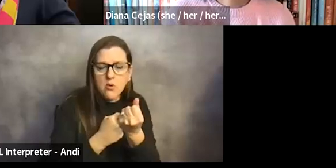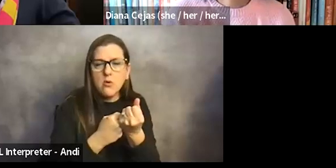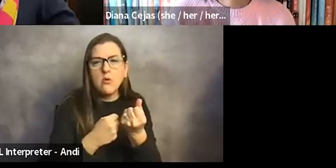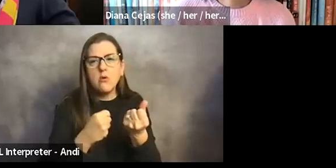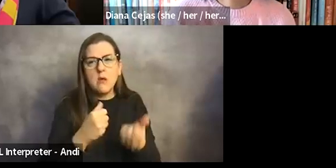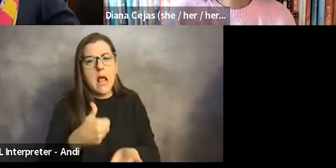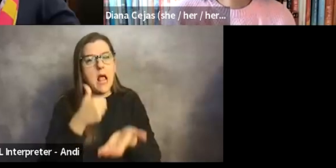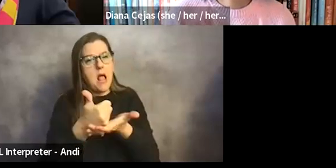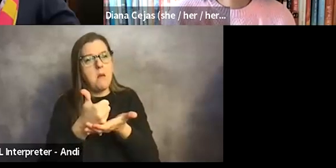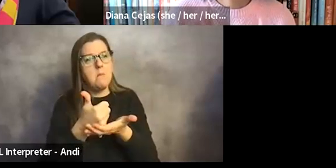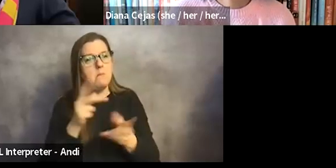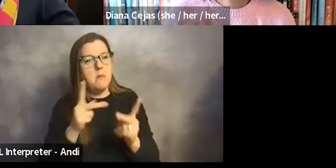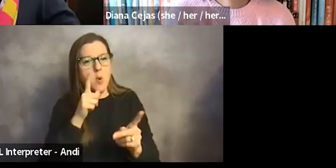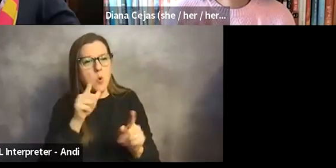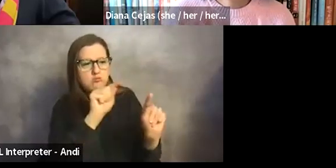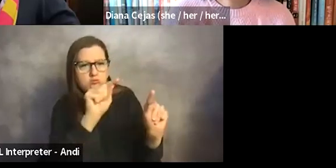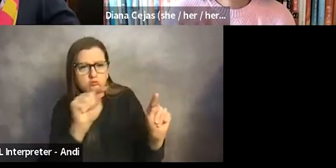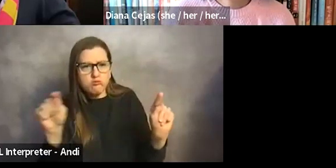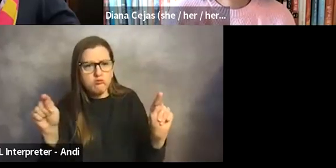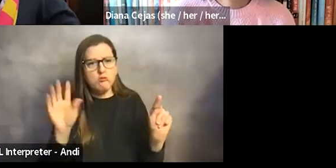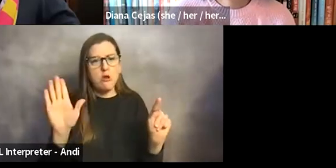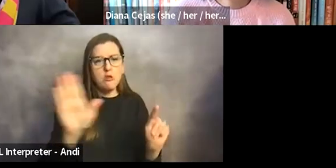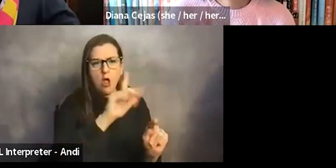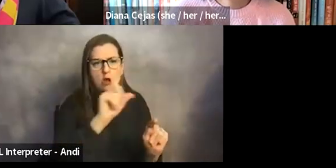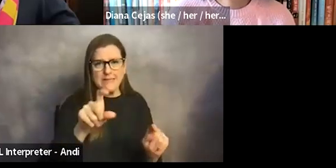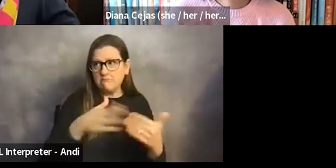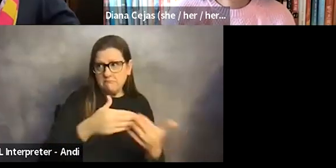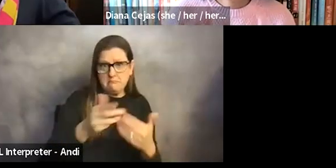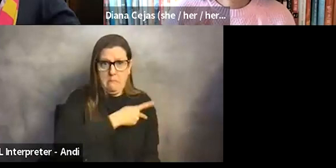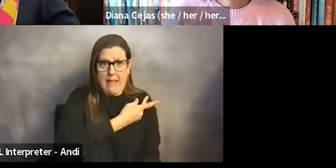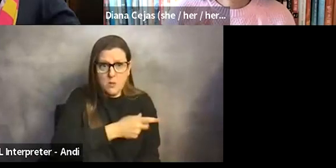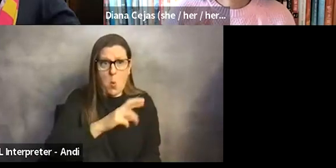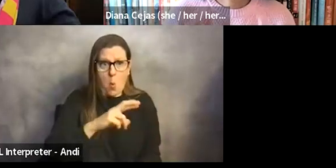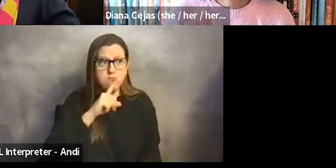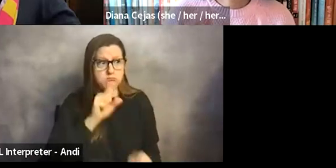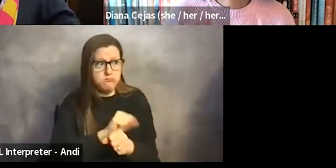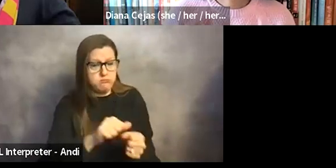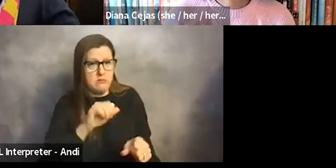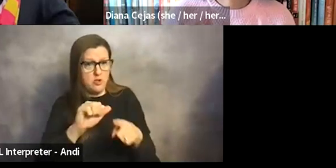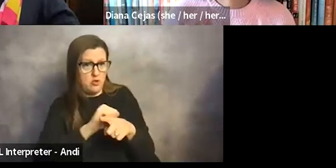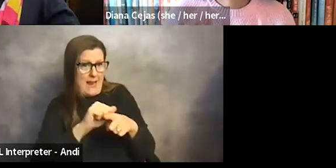helping these different groups, whether that's patients or actual trainees in your program?